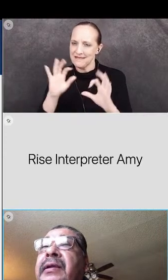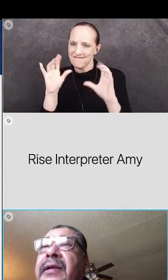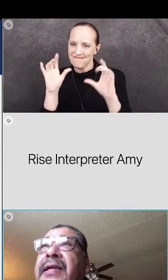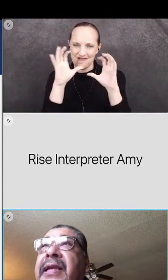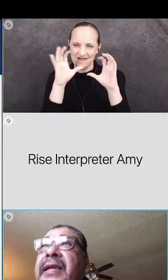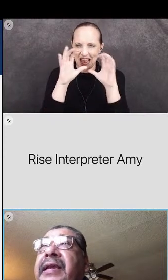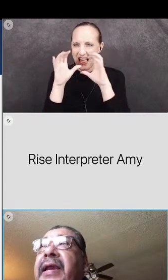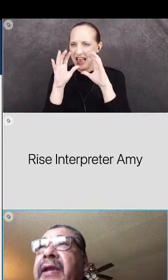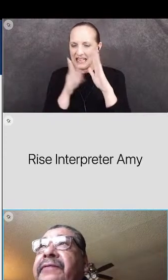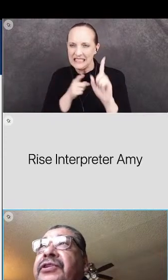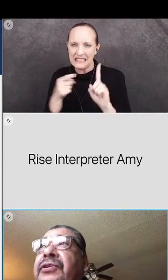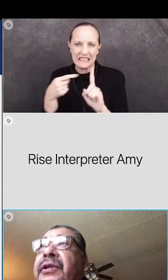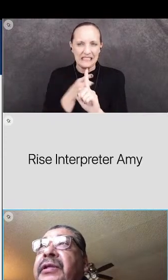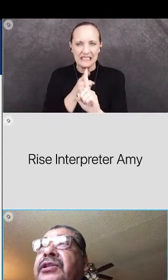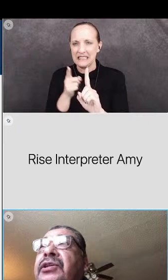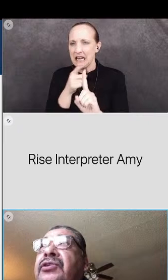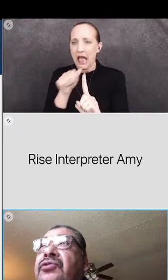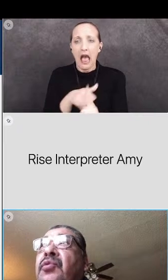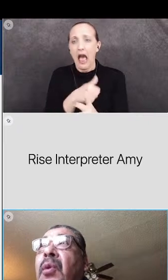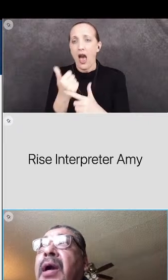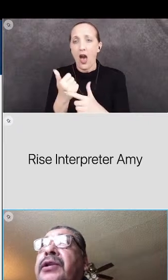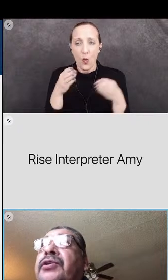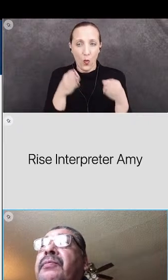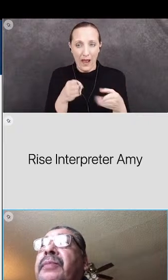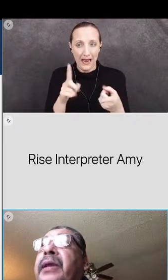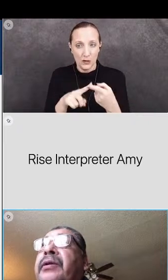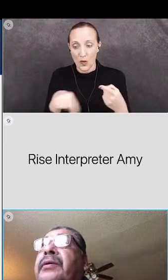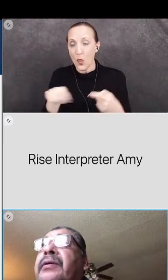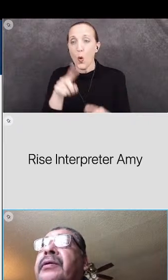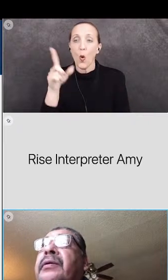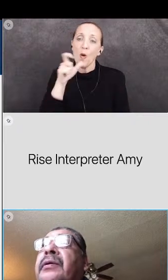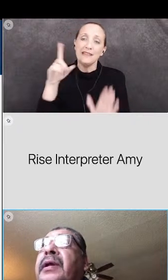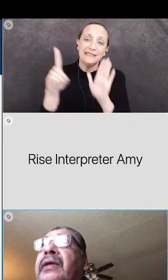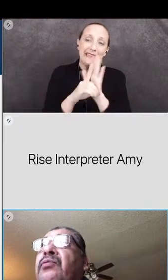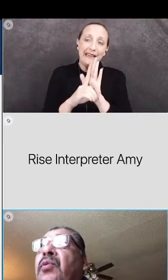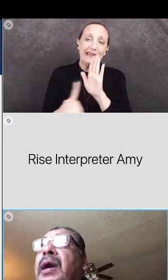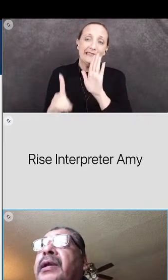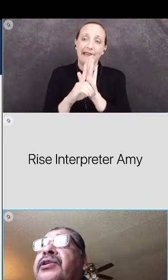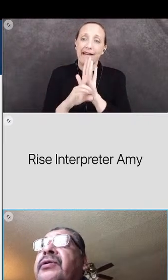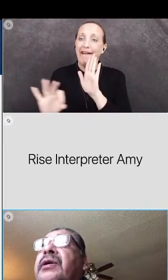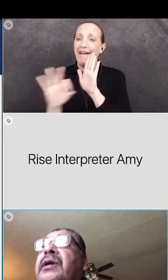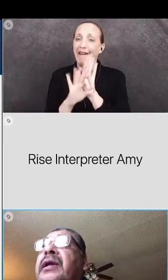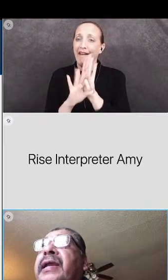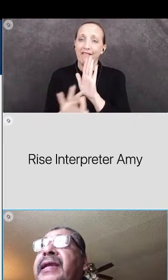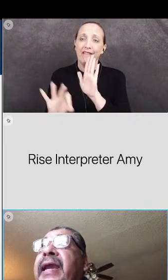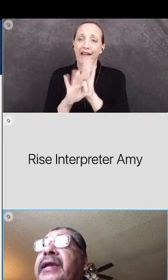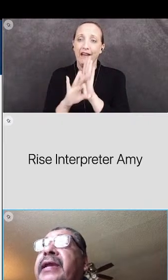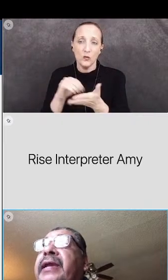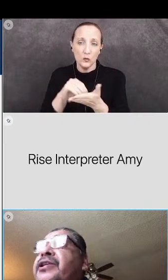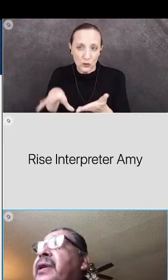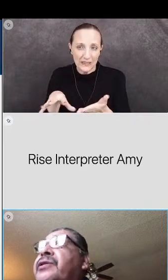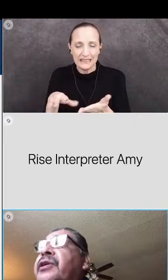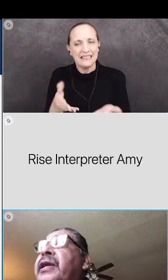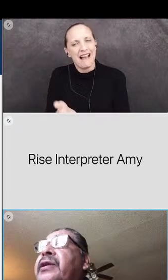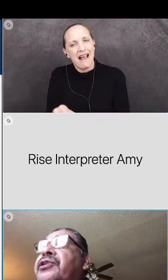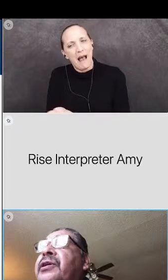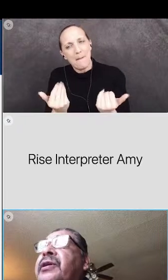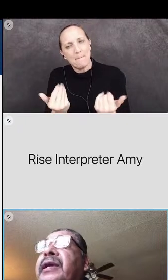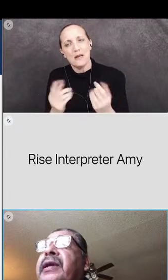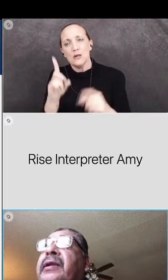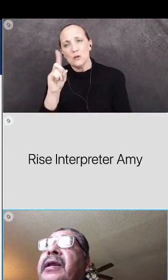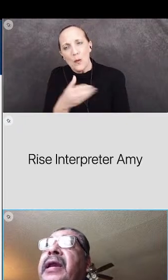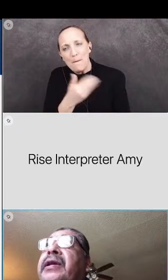DEF students to want to do better and want to engage in their